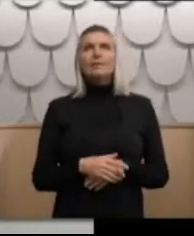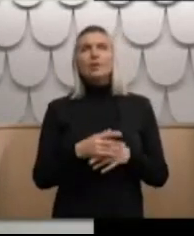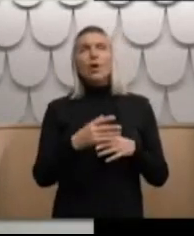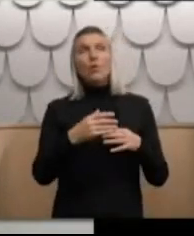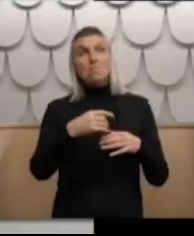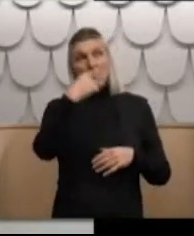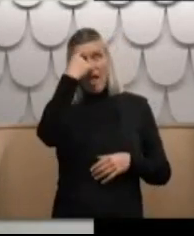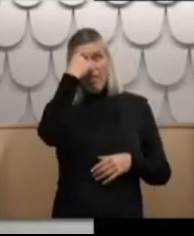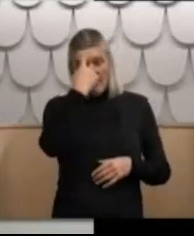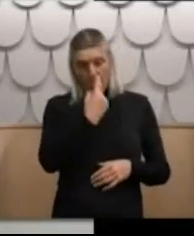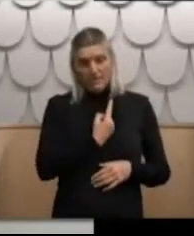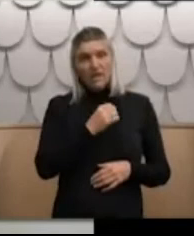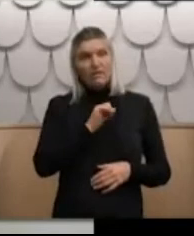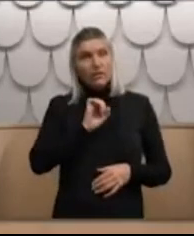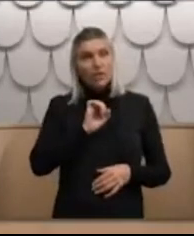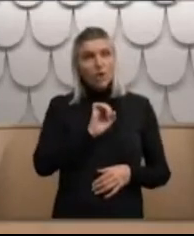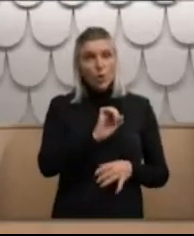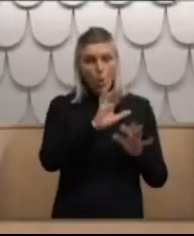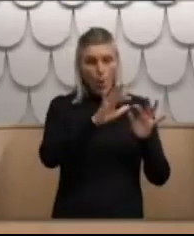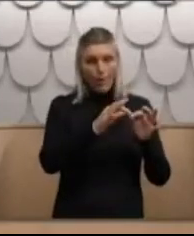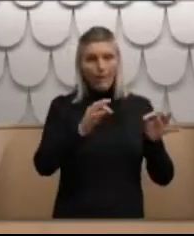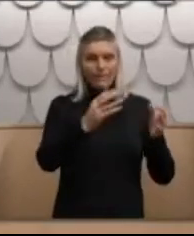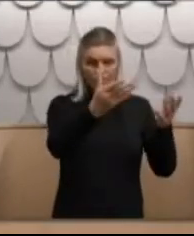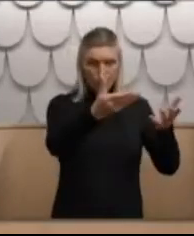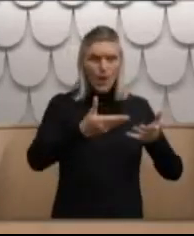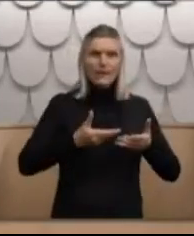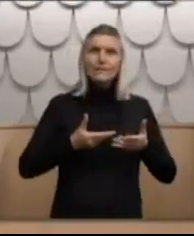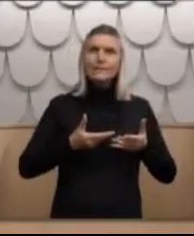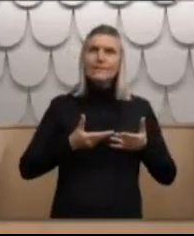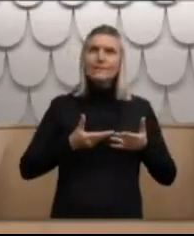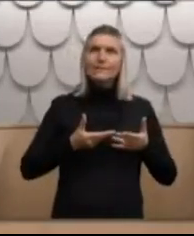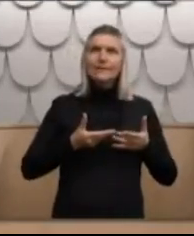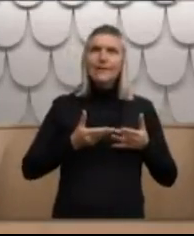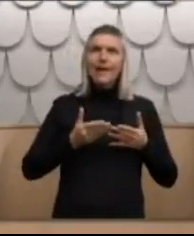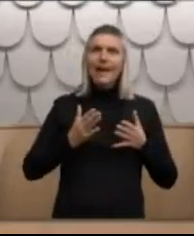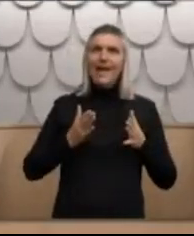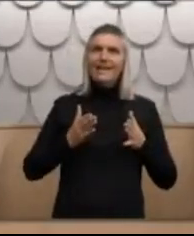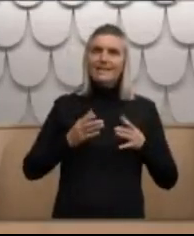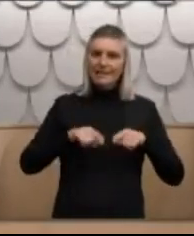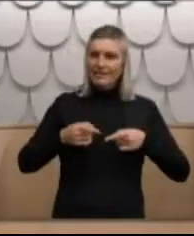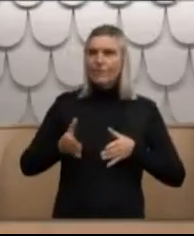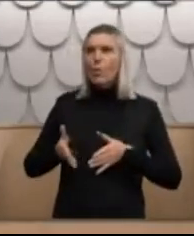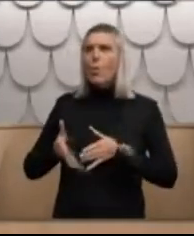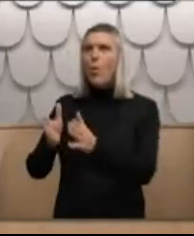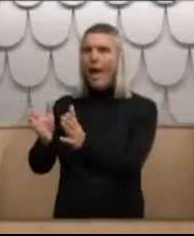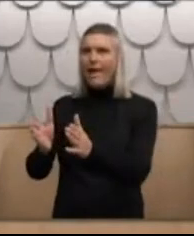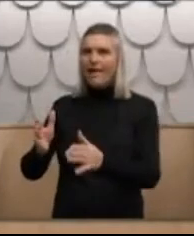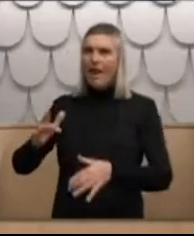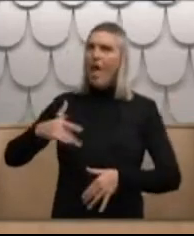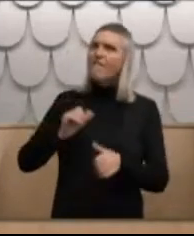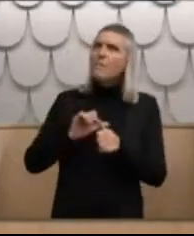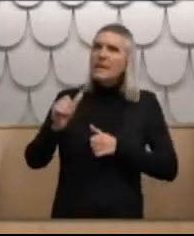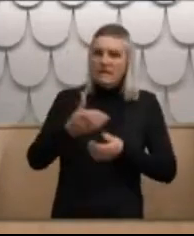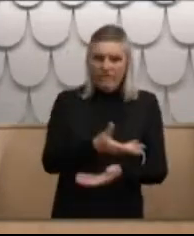a a turn in the road a bend in the river and the gift you say your children are your priority that we can recognise in